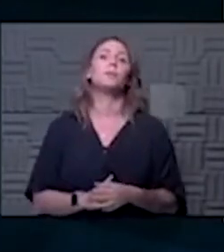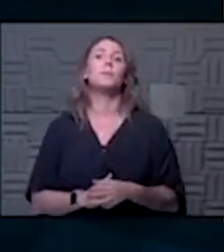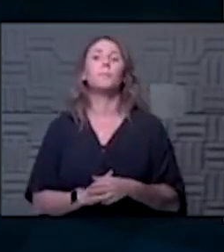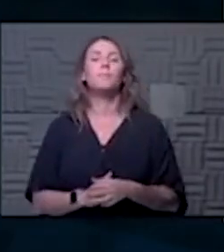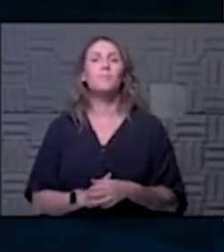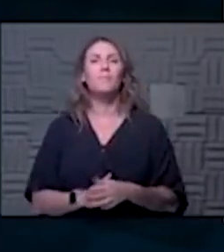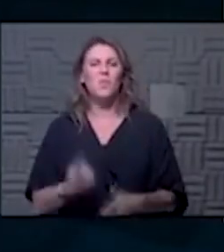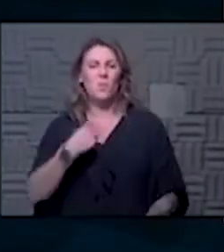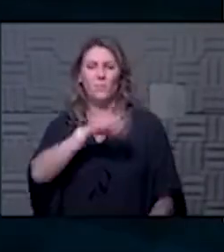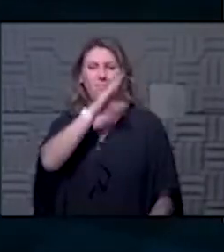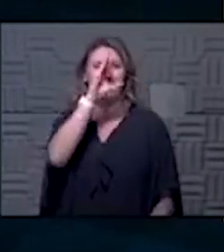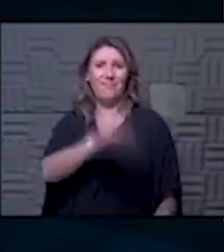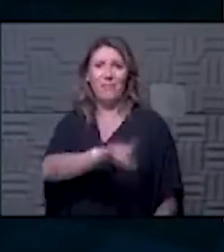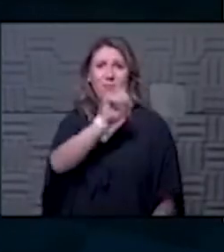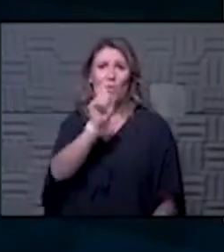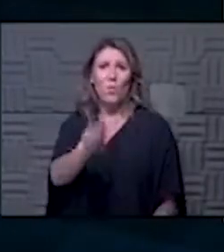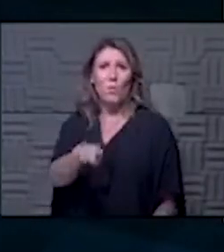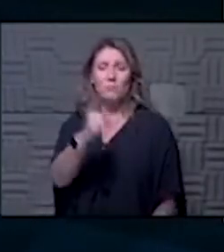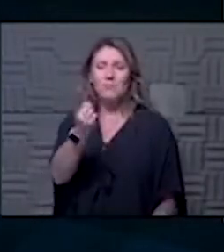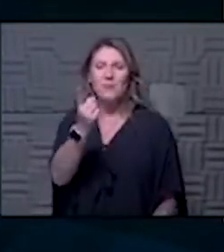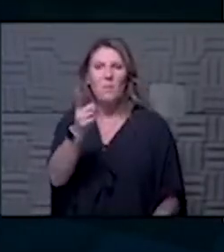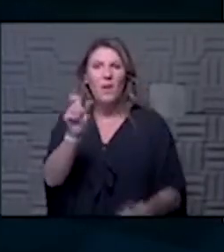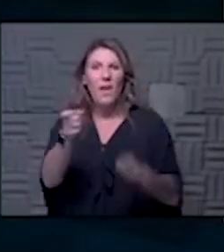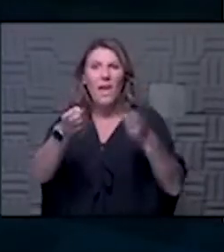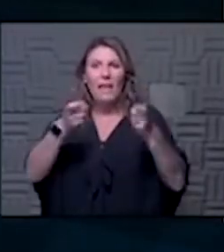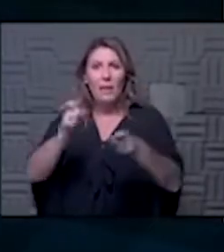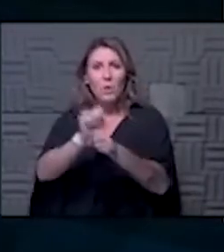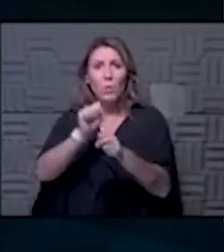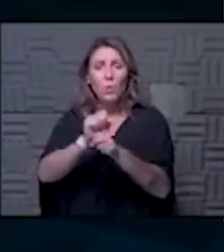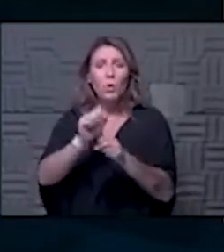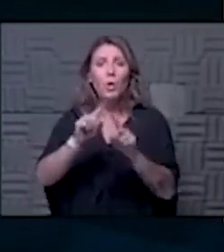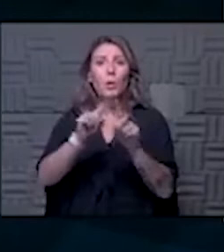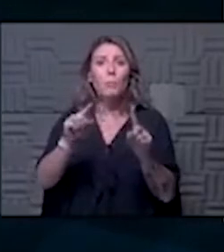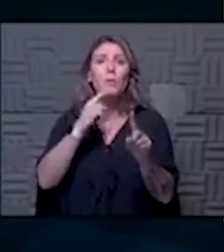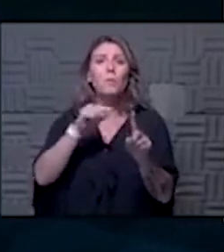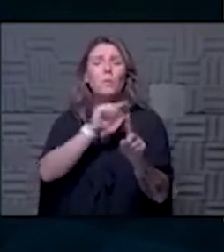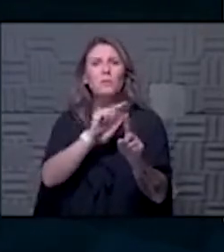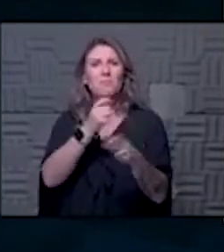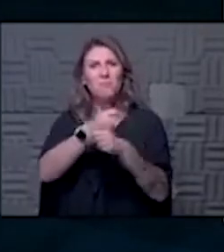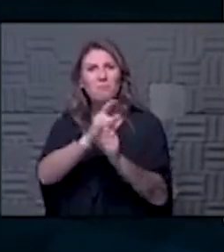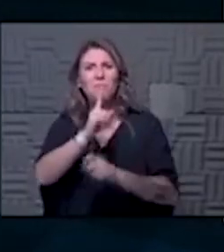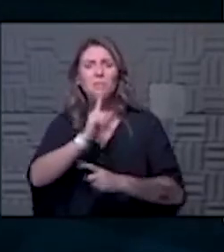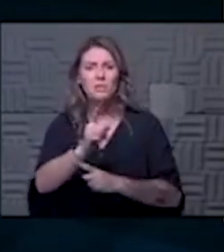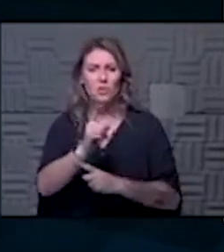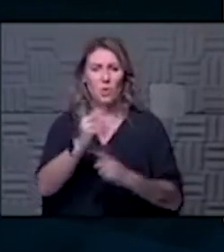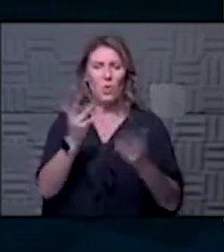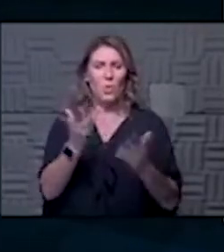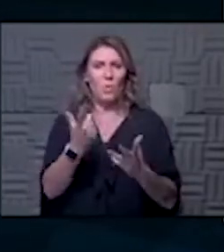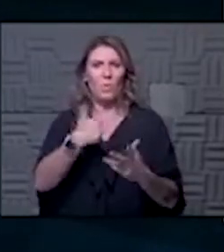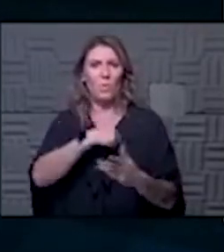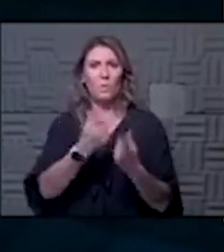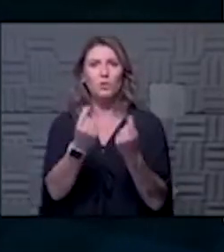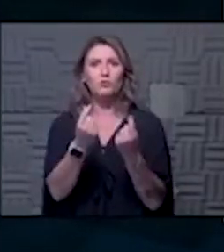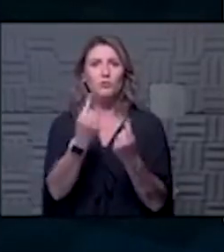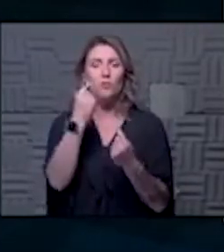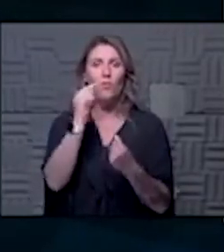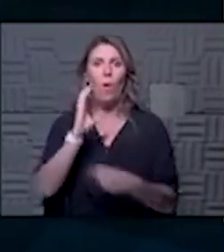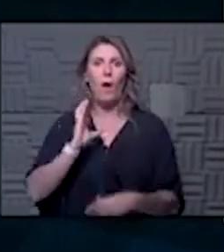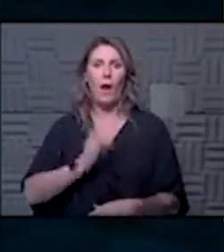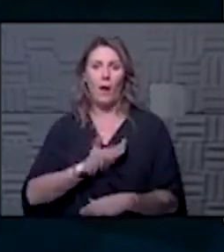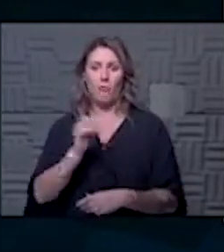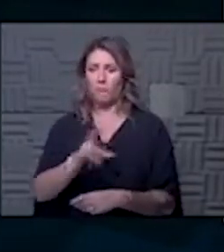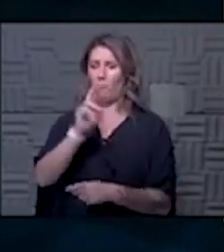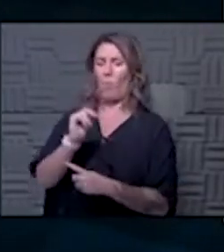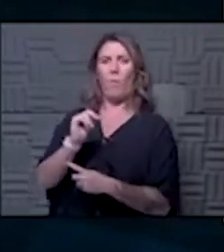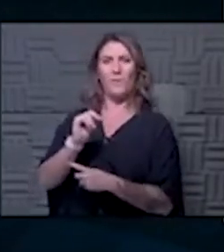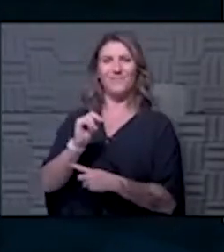we never question someone's ability to be able to handle the work but we do highlight as was said earlier what are we doing for for our own self-care